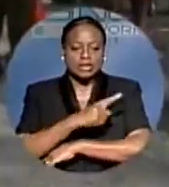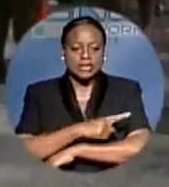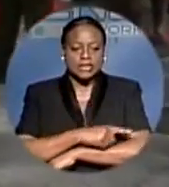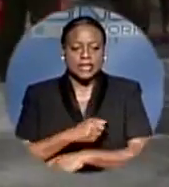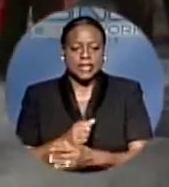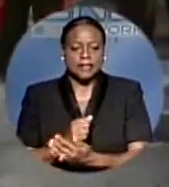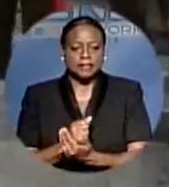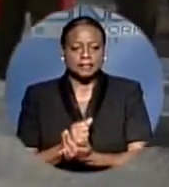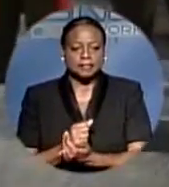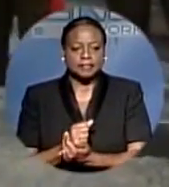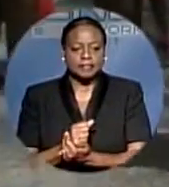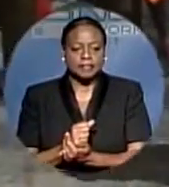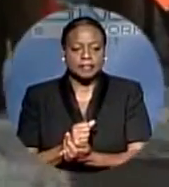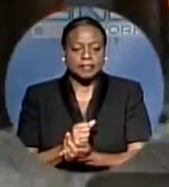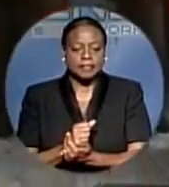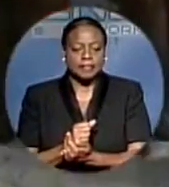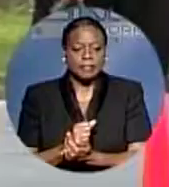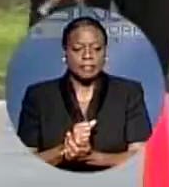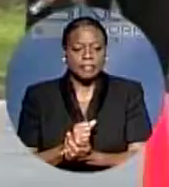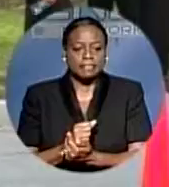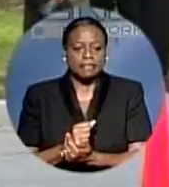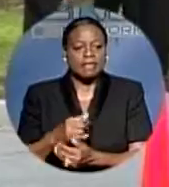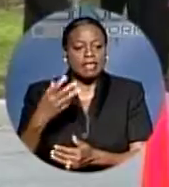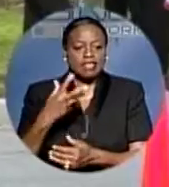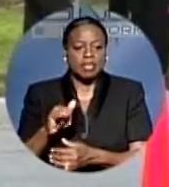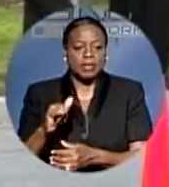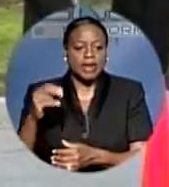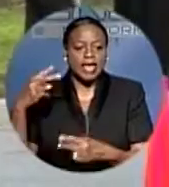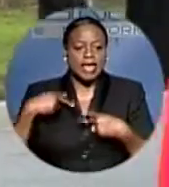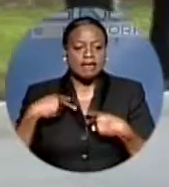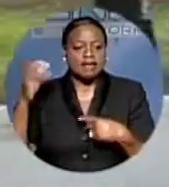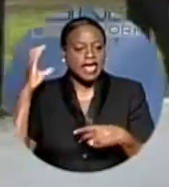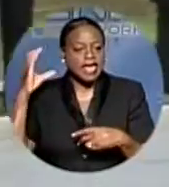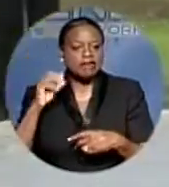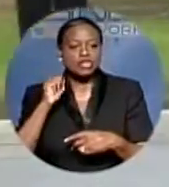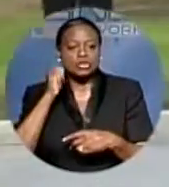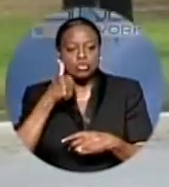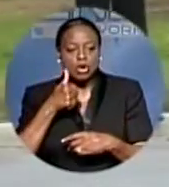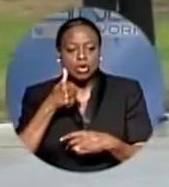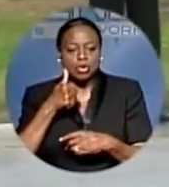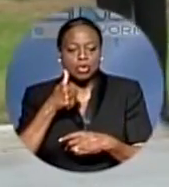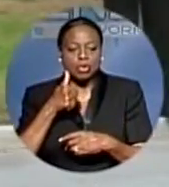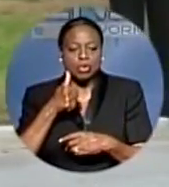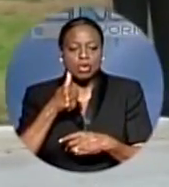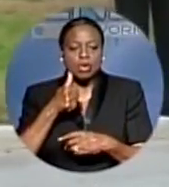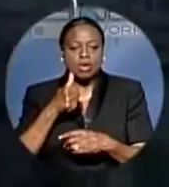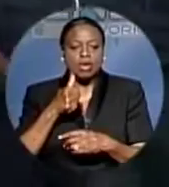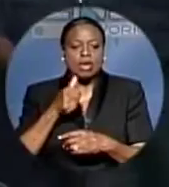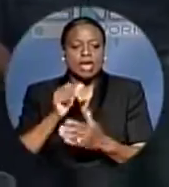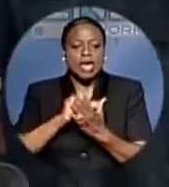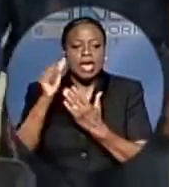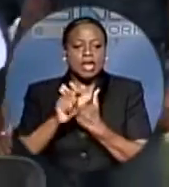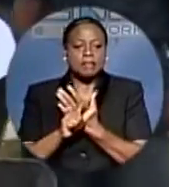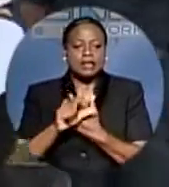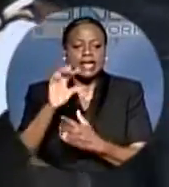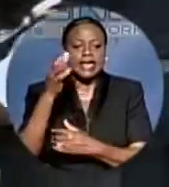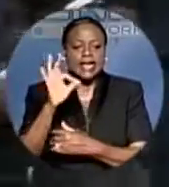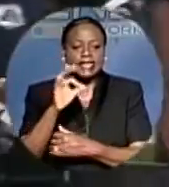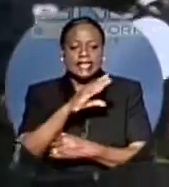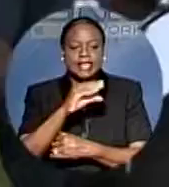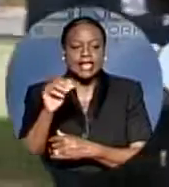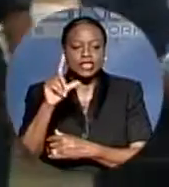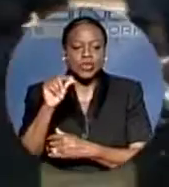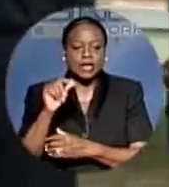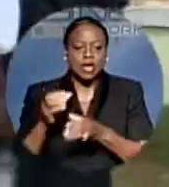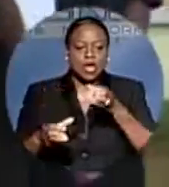Minister Dionne Foulkes on Friday, is now set for a hearing tomorrow and Friday, April 19th and 20th, in Court No. 1 Monument